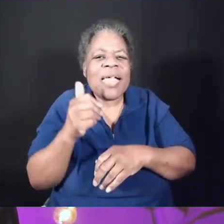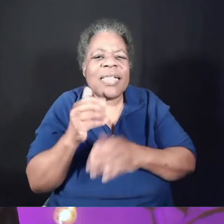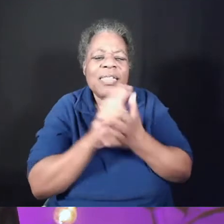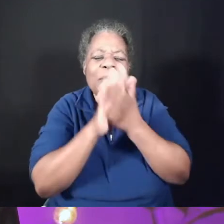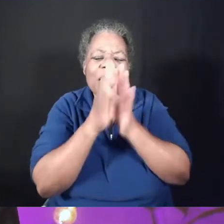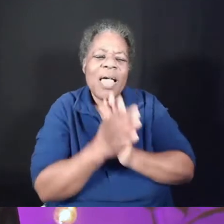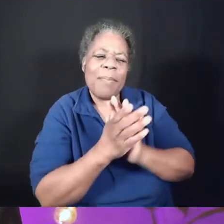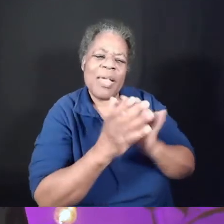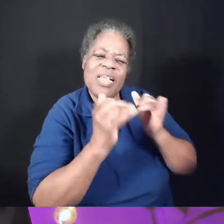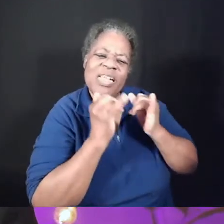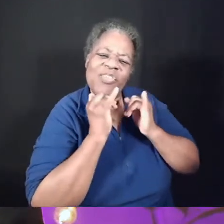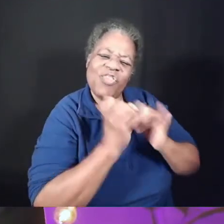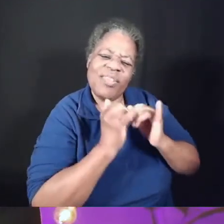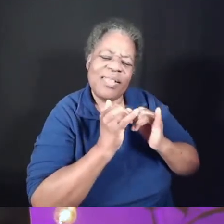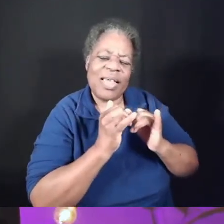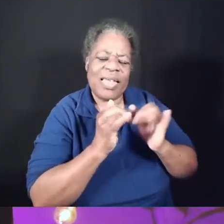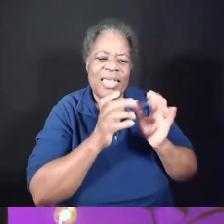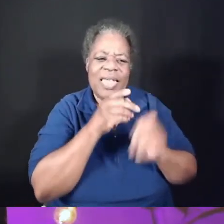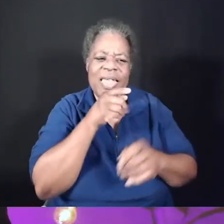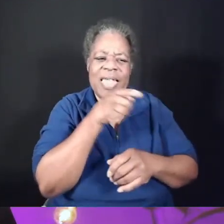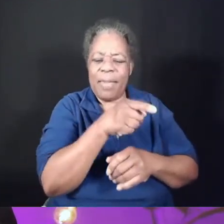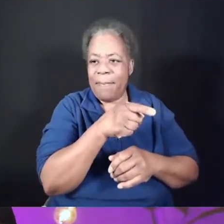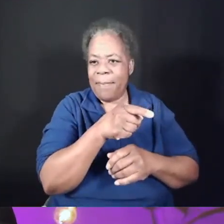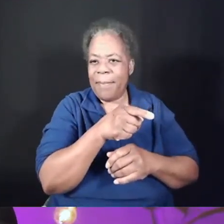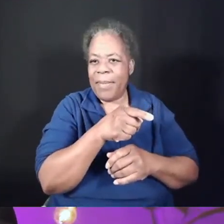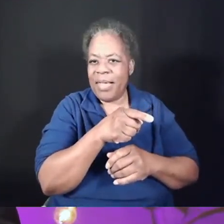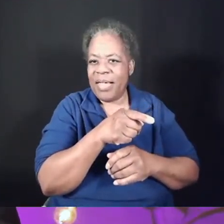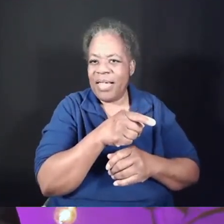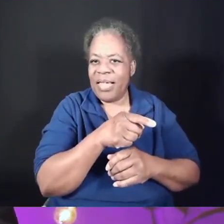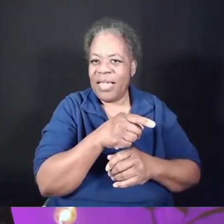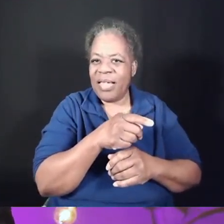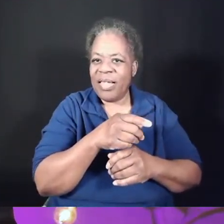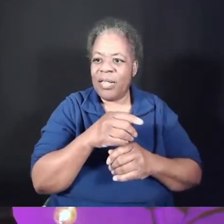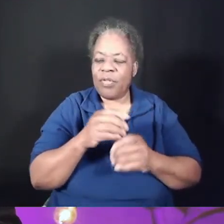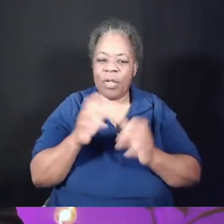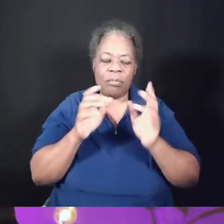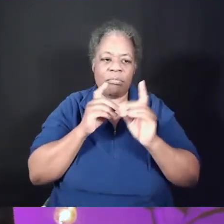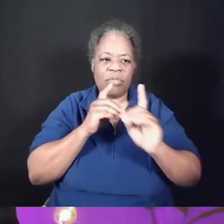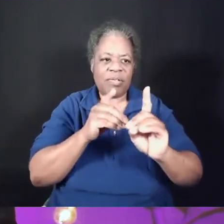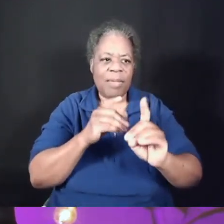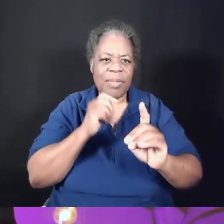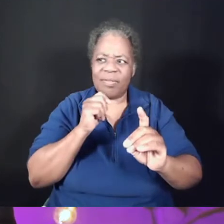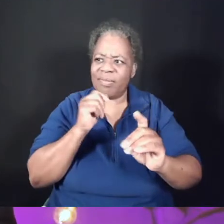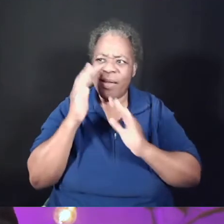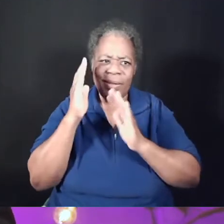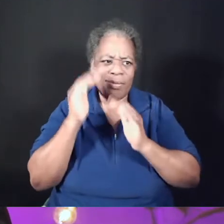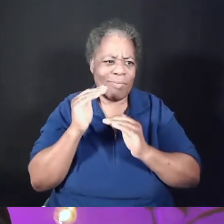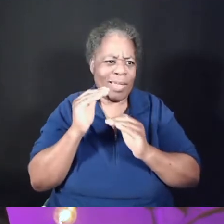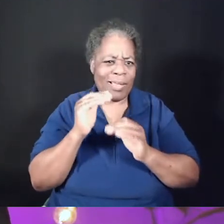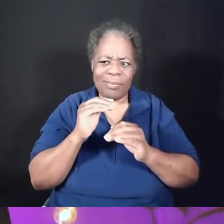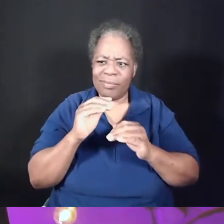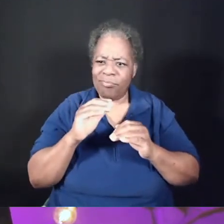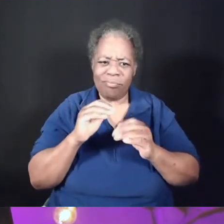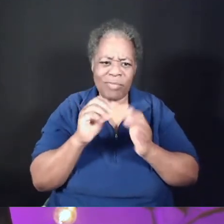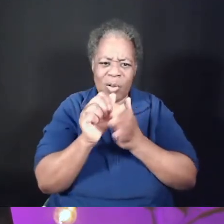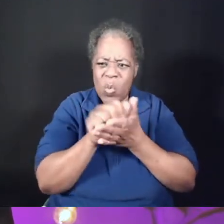him. So for them, this act wasn't just unexpected. It felt almost a little shameful. A rabbi does not lower